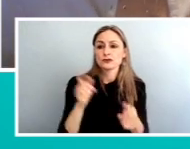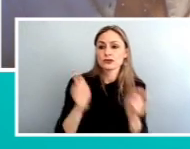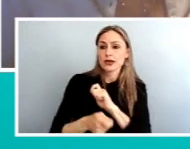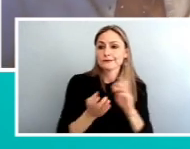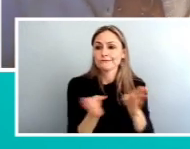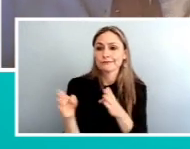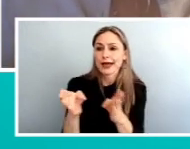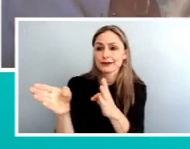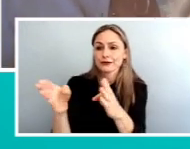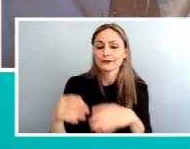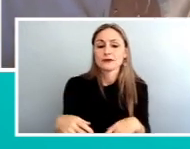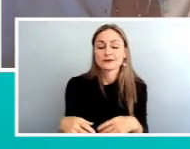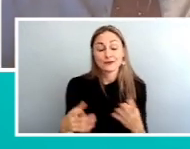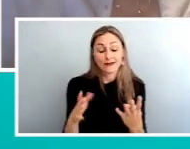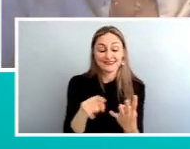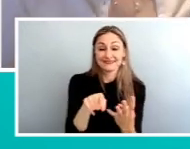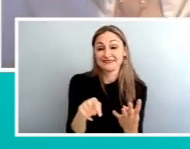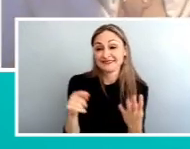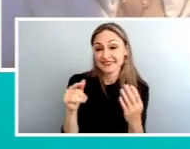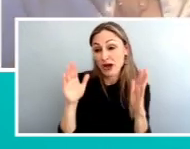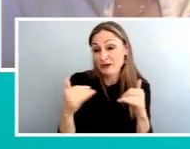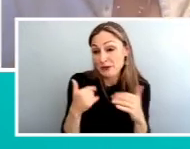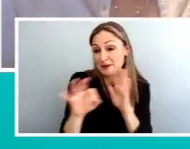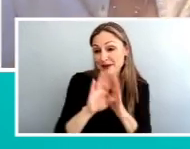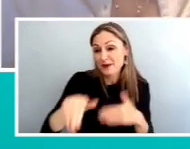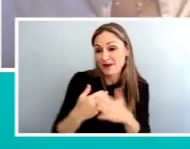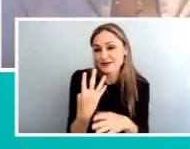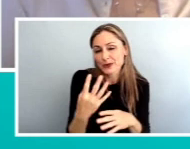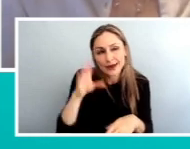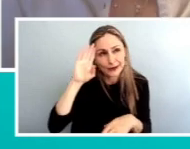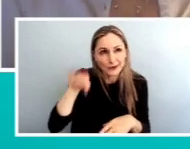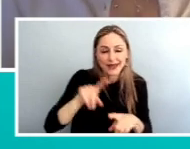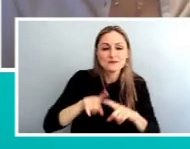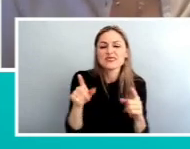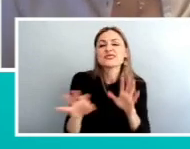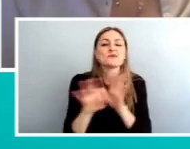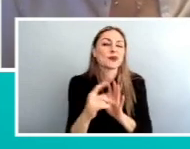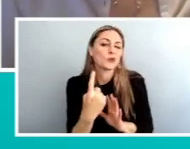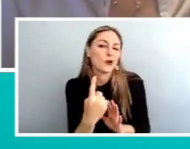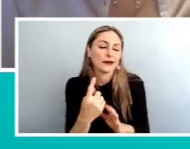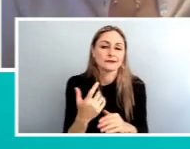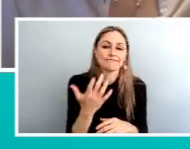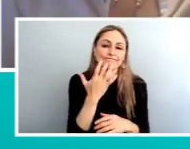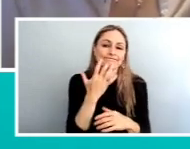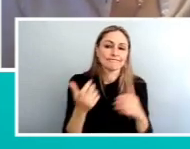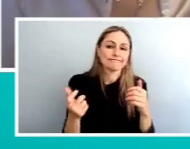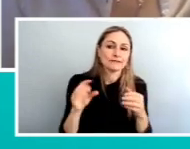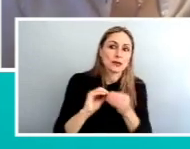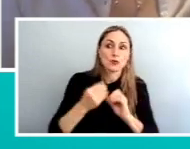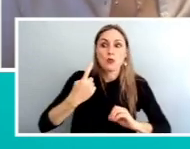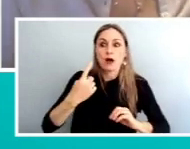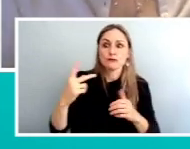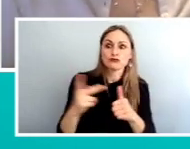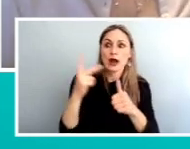well, hopefully you want to connect, select all four, but we're asking people just to pick one. So, I'll give you a minute to go ahead and respond. Looks like